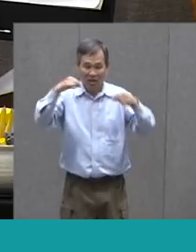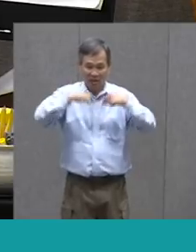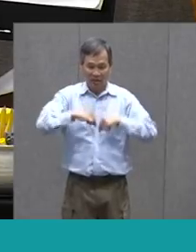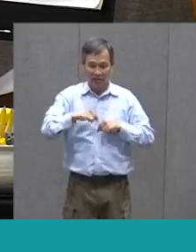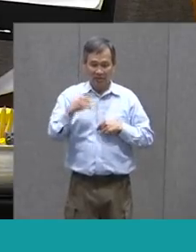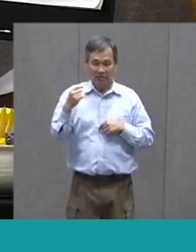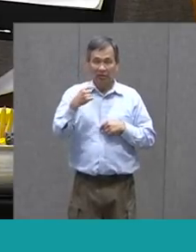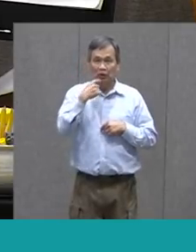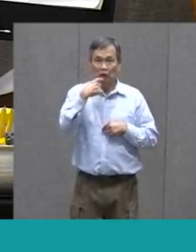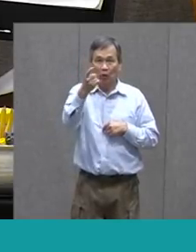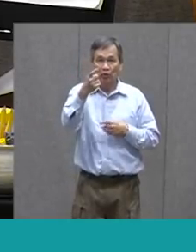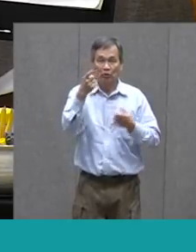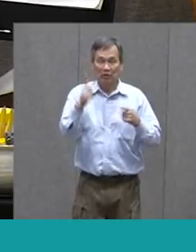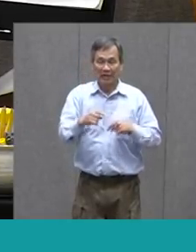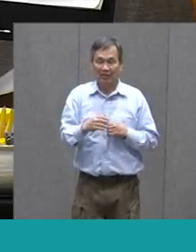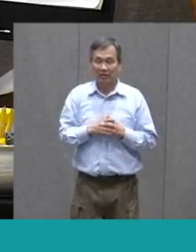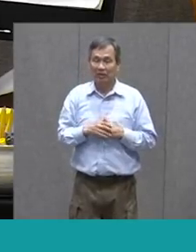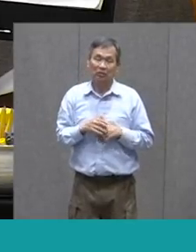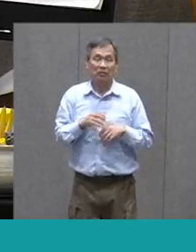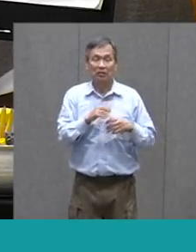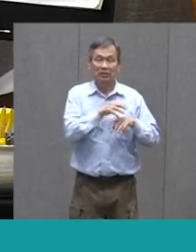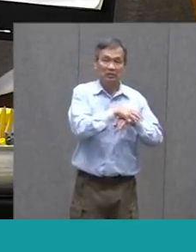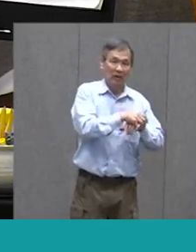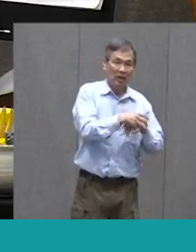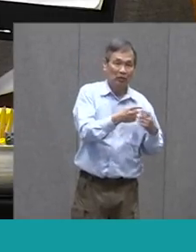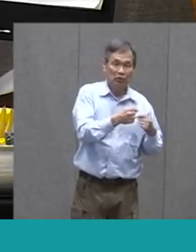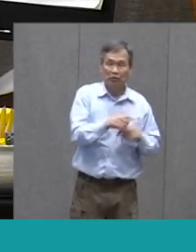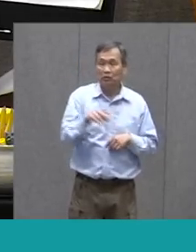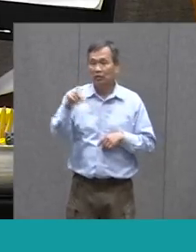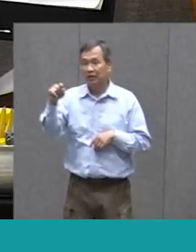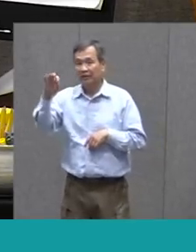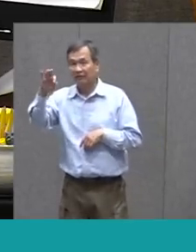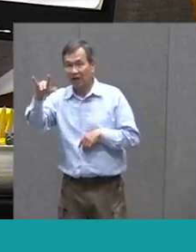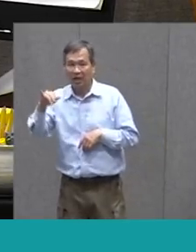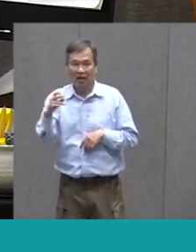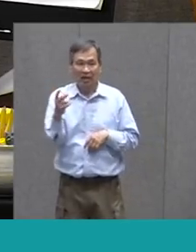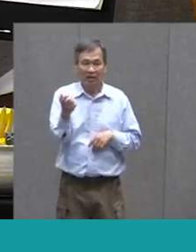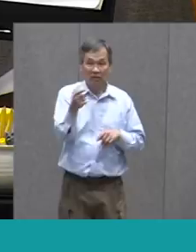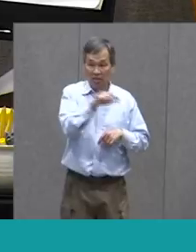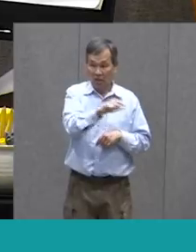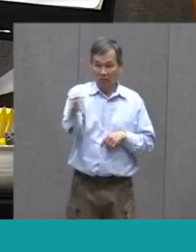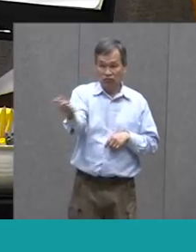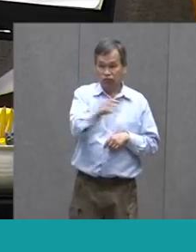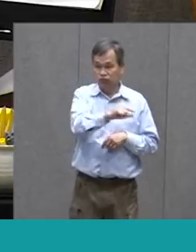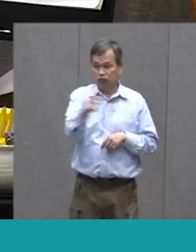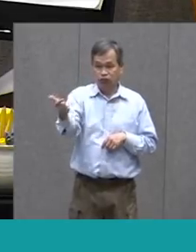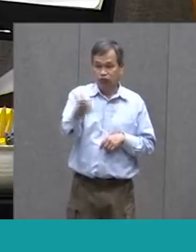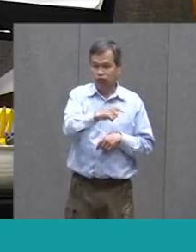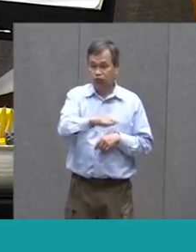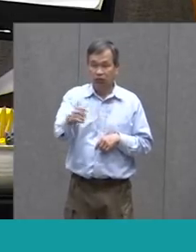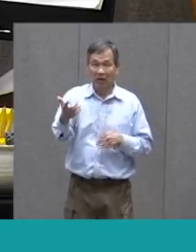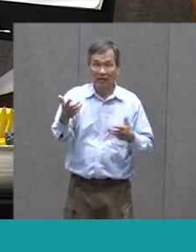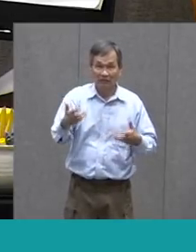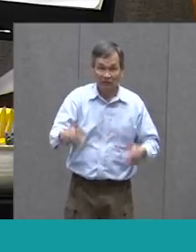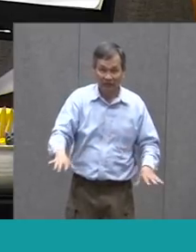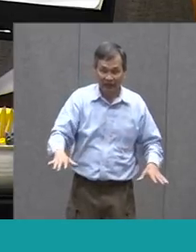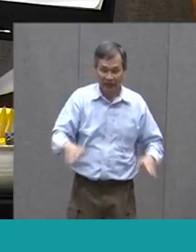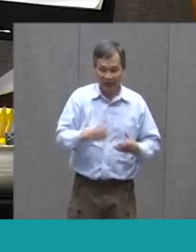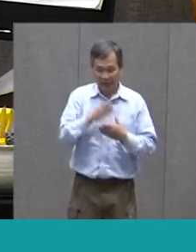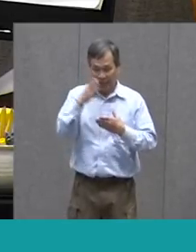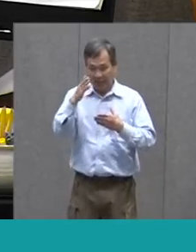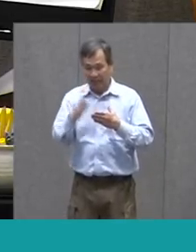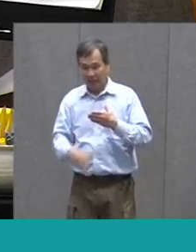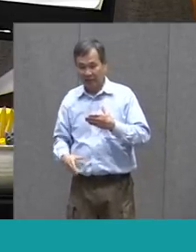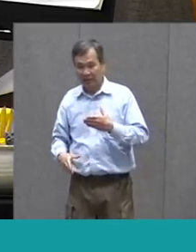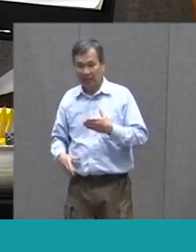About What The Spider And The Fly Were Up To And Then At The End When There Was One Of Them